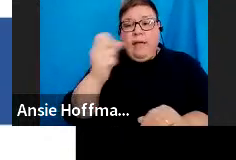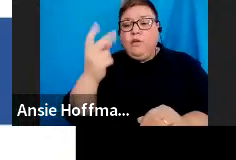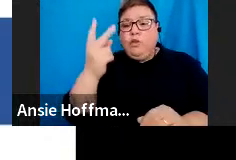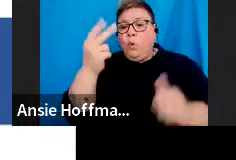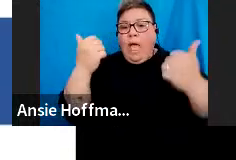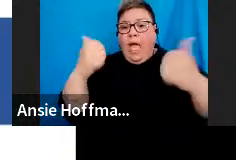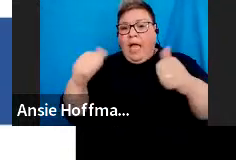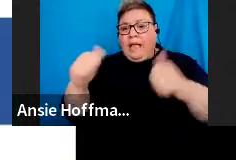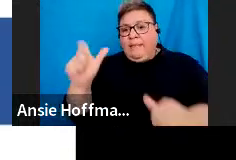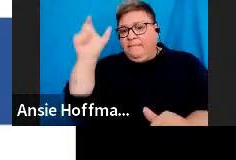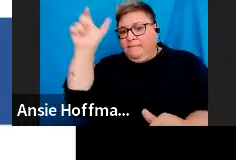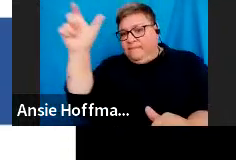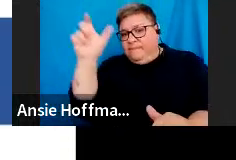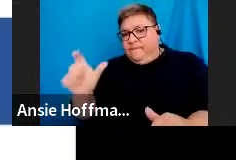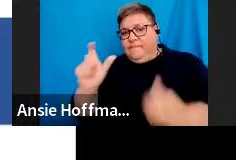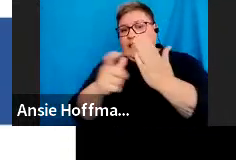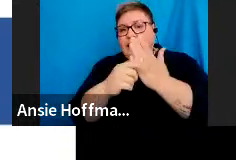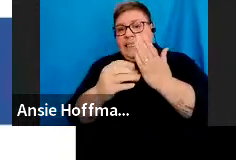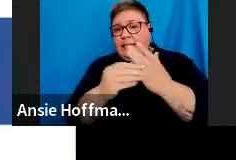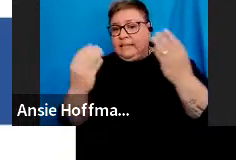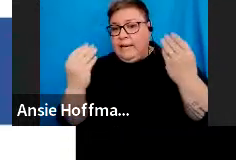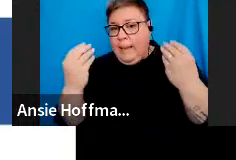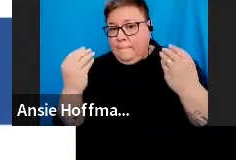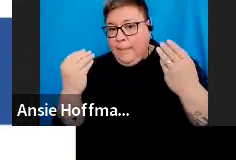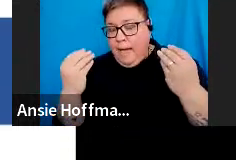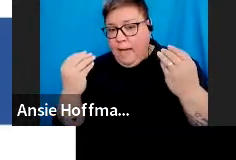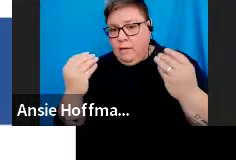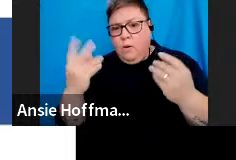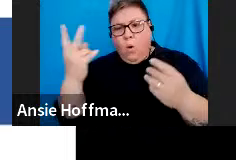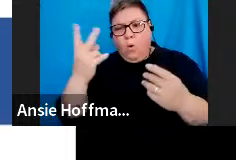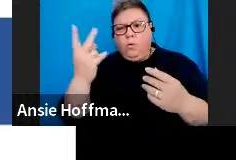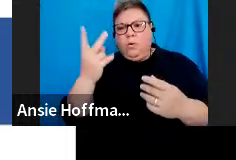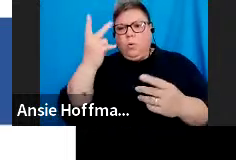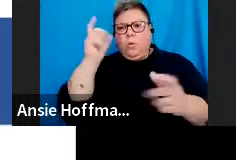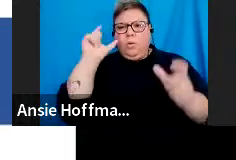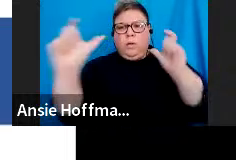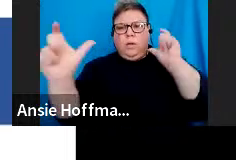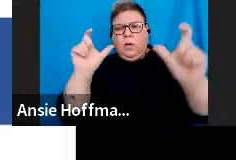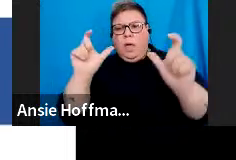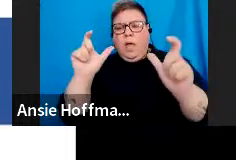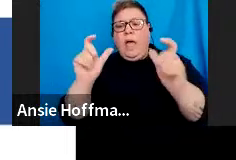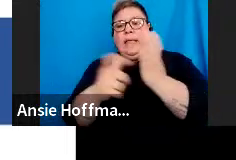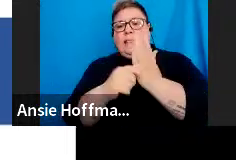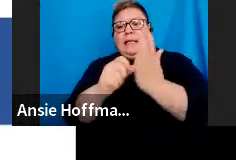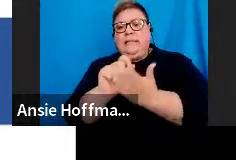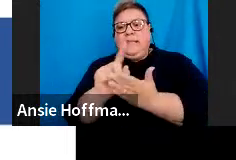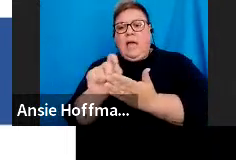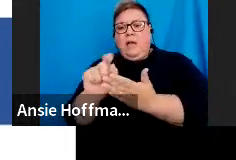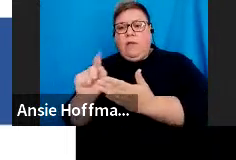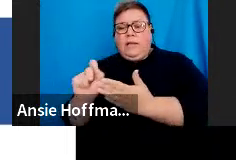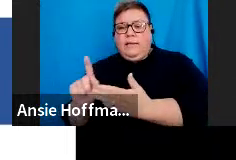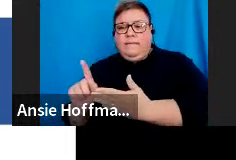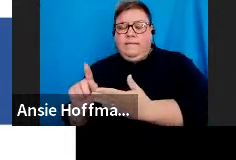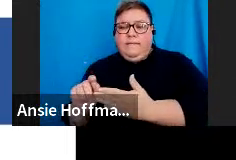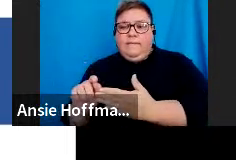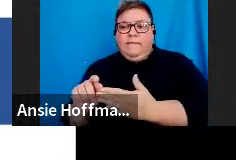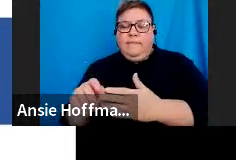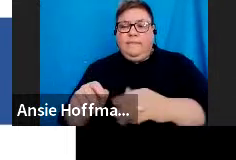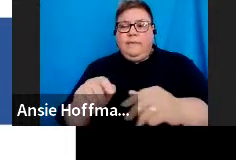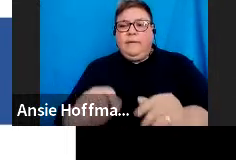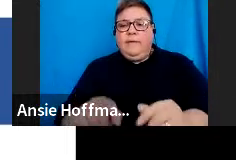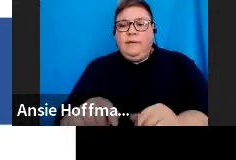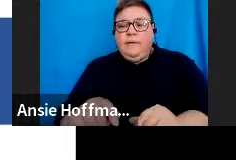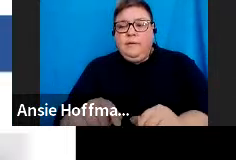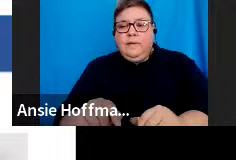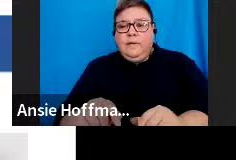numbers with SAS and then also a duplicated tax directive application. And yeah. So, in that case,